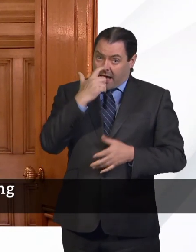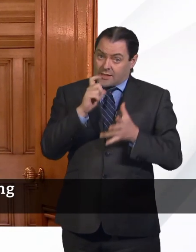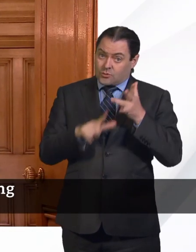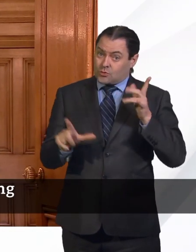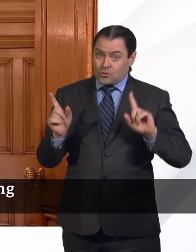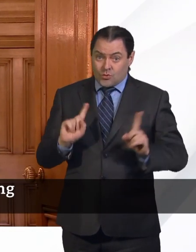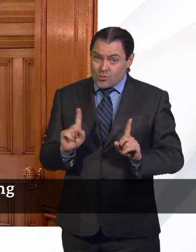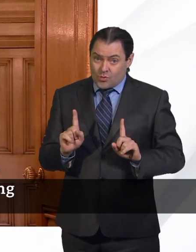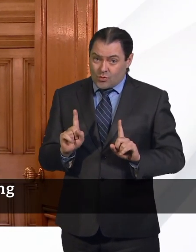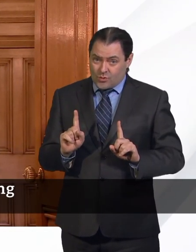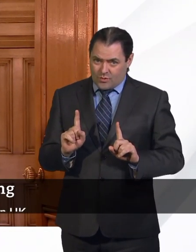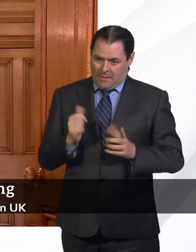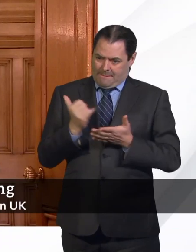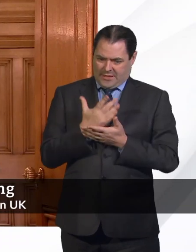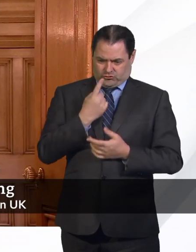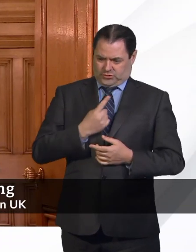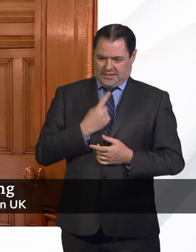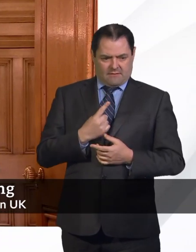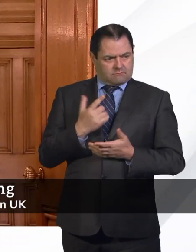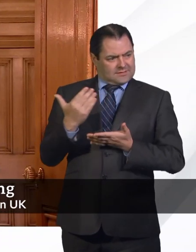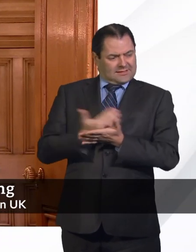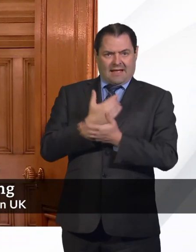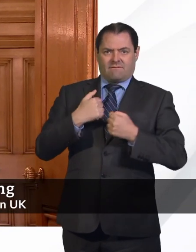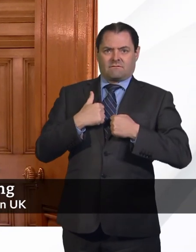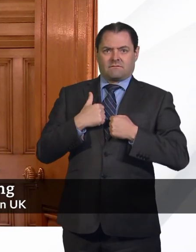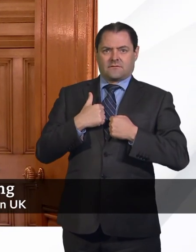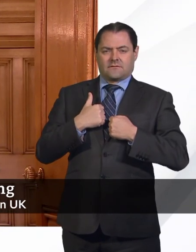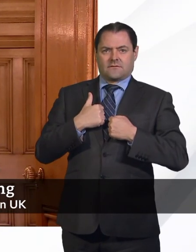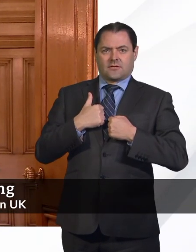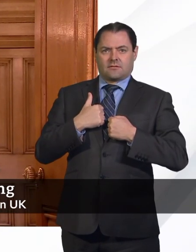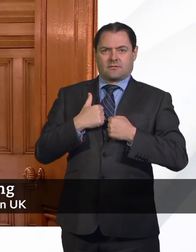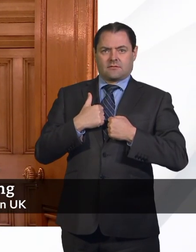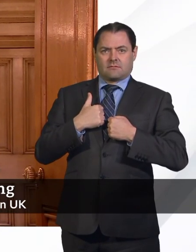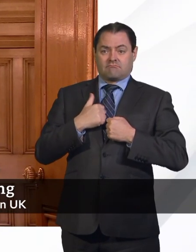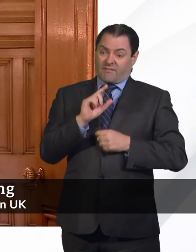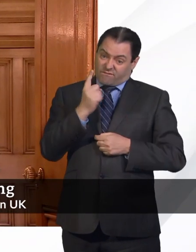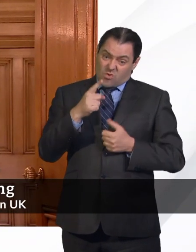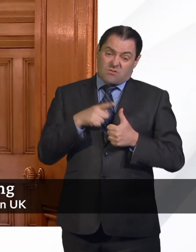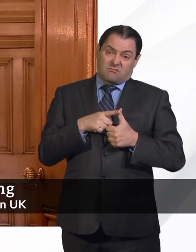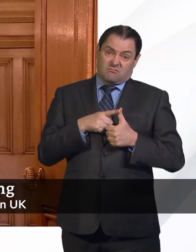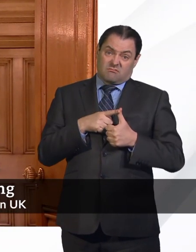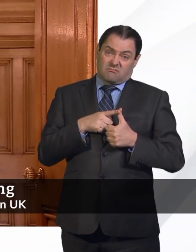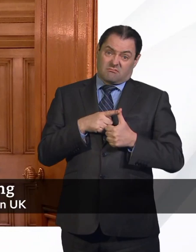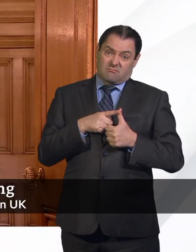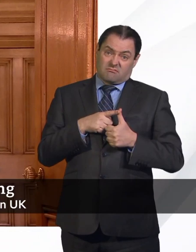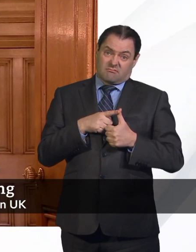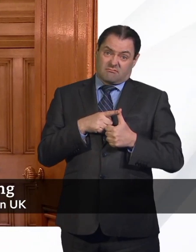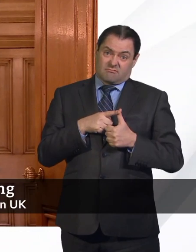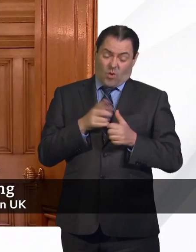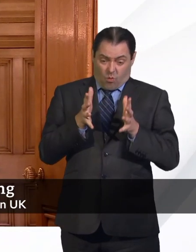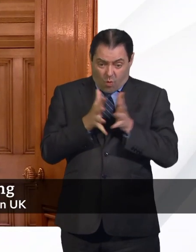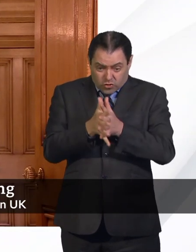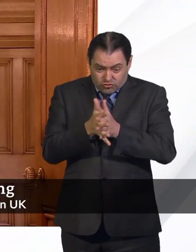is to make their personal contribution to fighting this virus. In the first instance, things as simple as